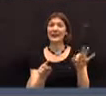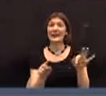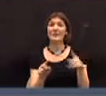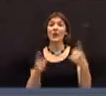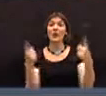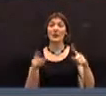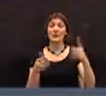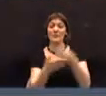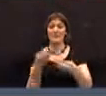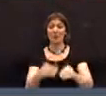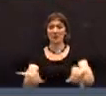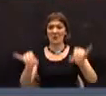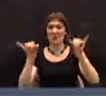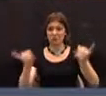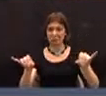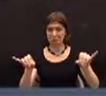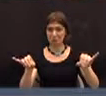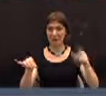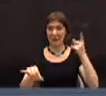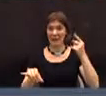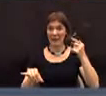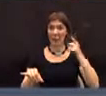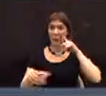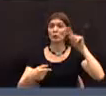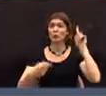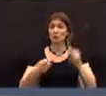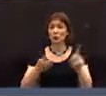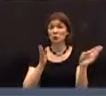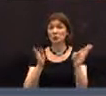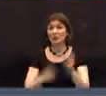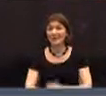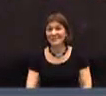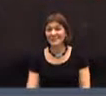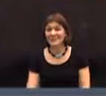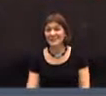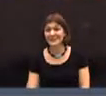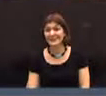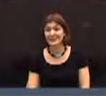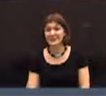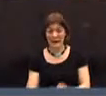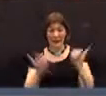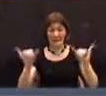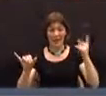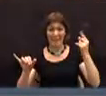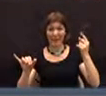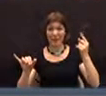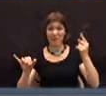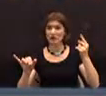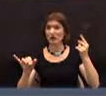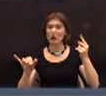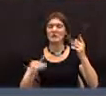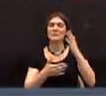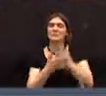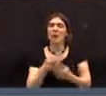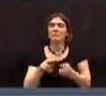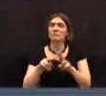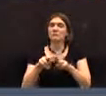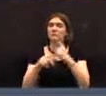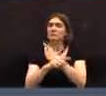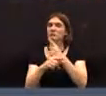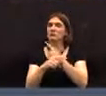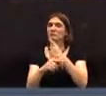funded budget, you would have a reduction in services. Because there are certain categories of expense